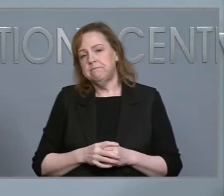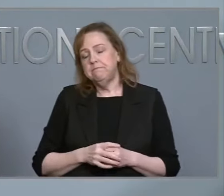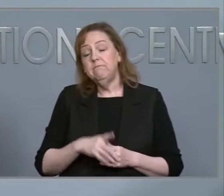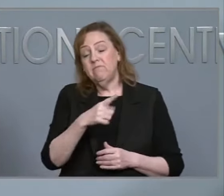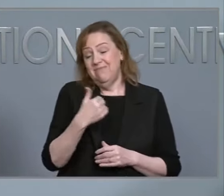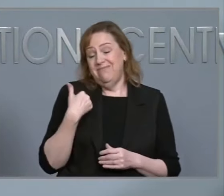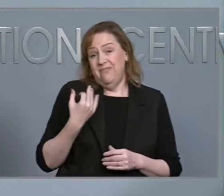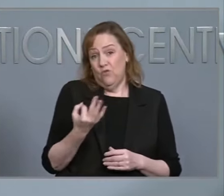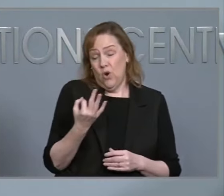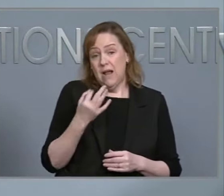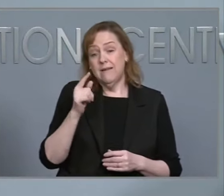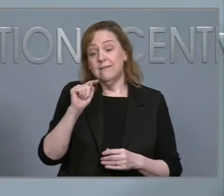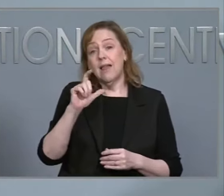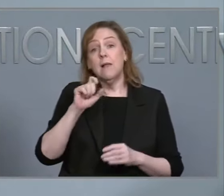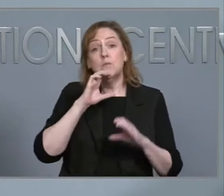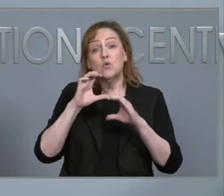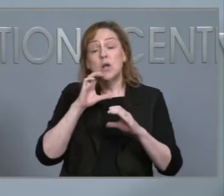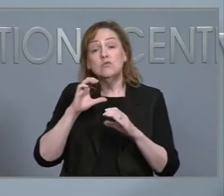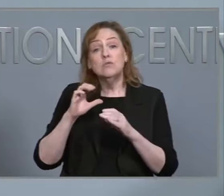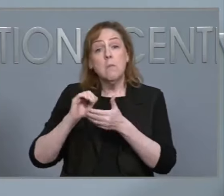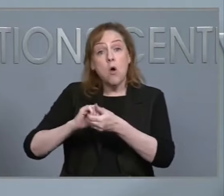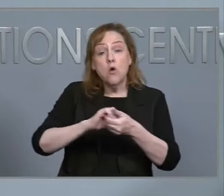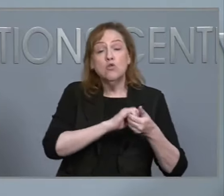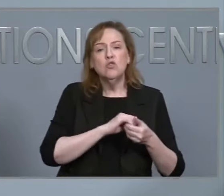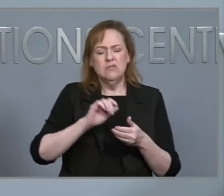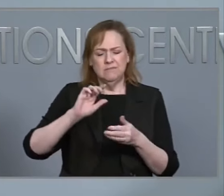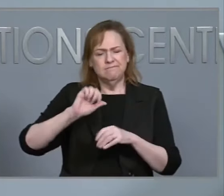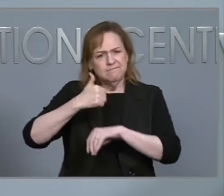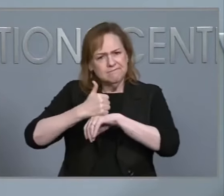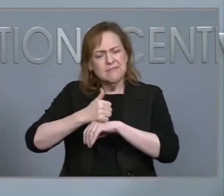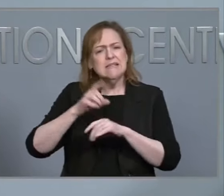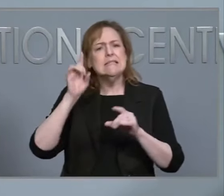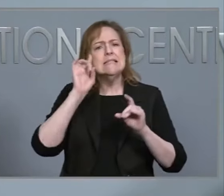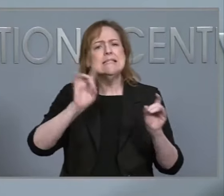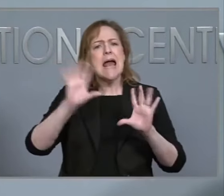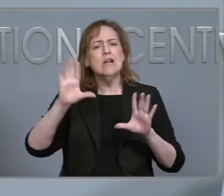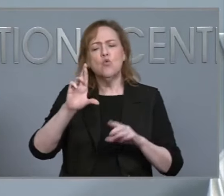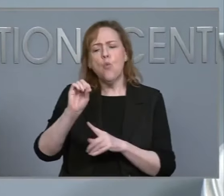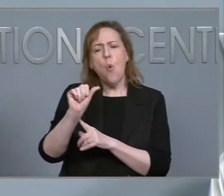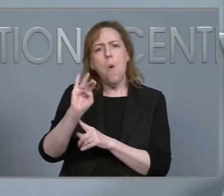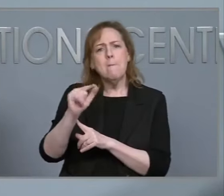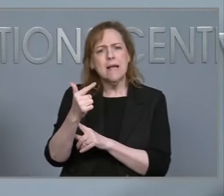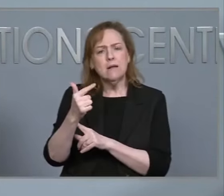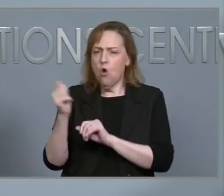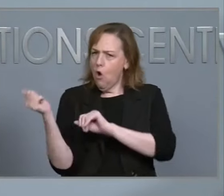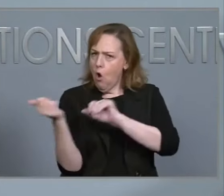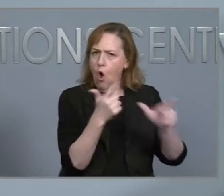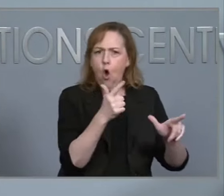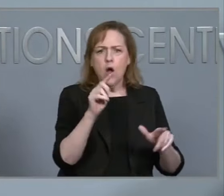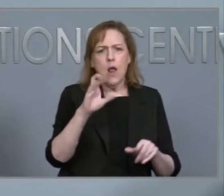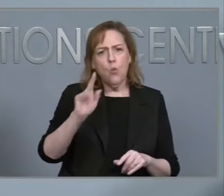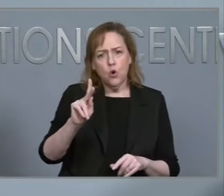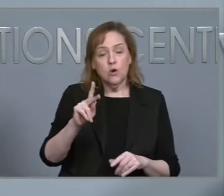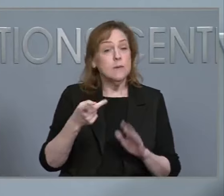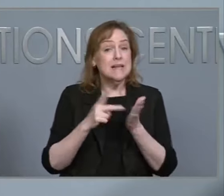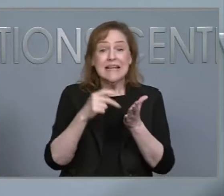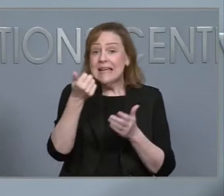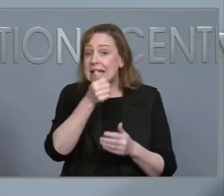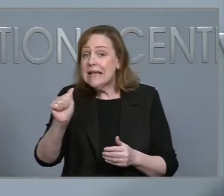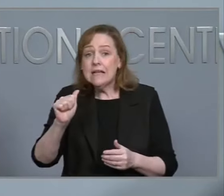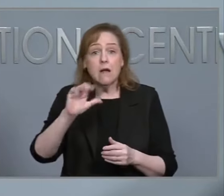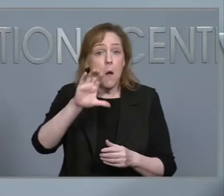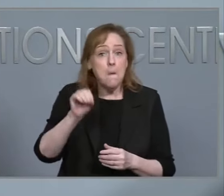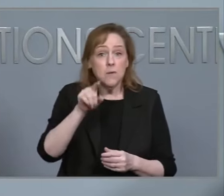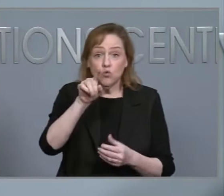activated disaster roaming on all networks. What this means is that any phone on any carrier can access any network to place calls.